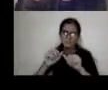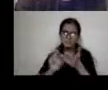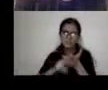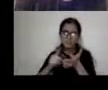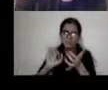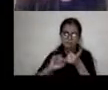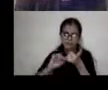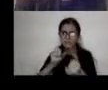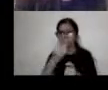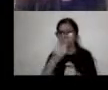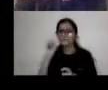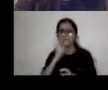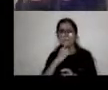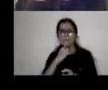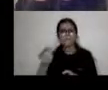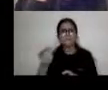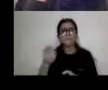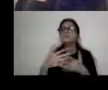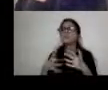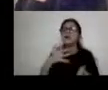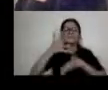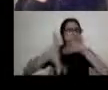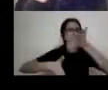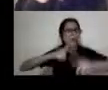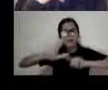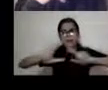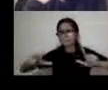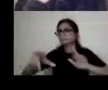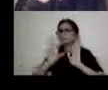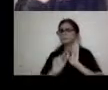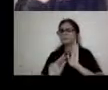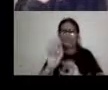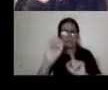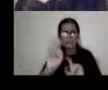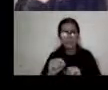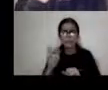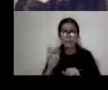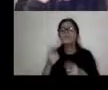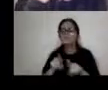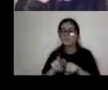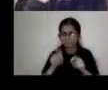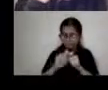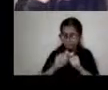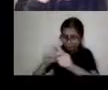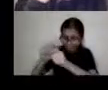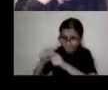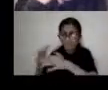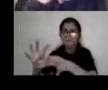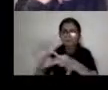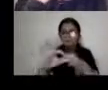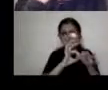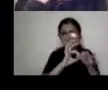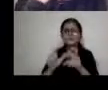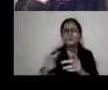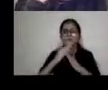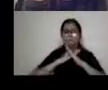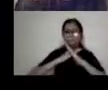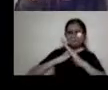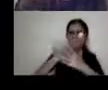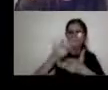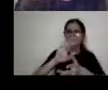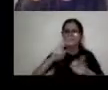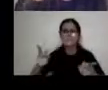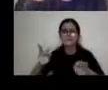Ghana don't speak any sign language and therefore are trying to work with them in terms of prevention of HIV and other diseases